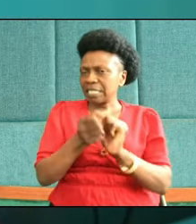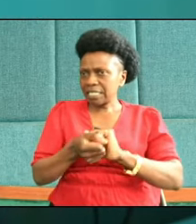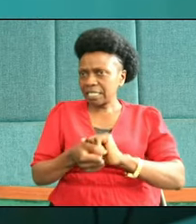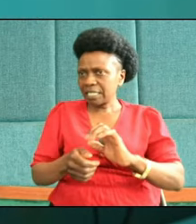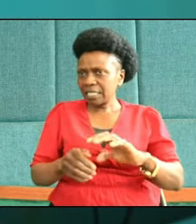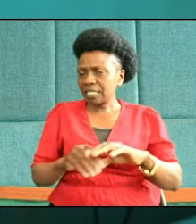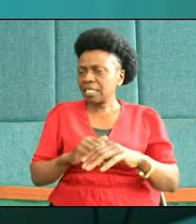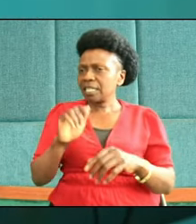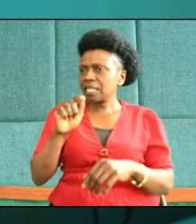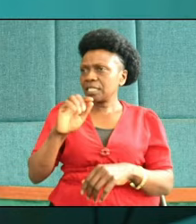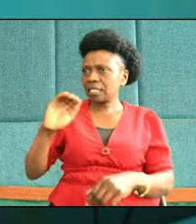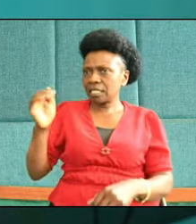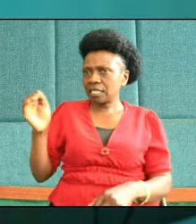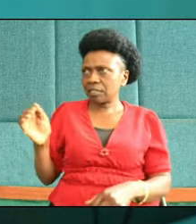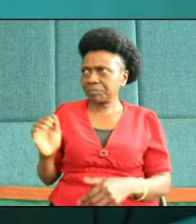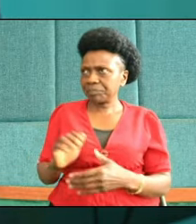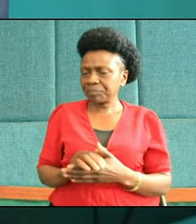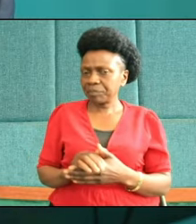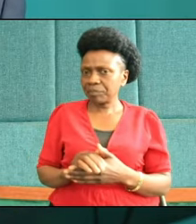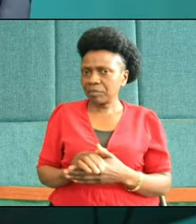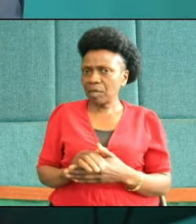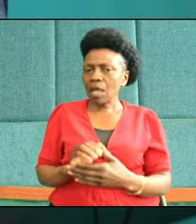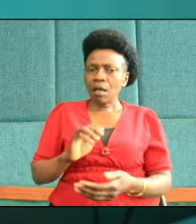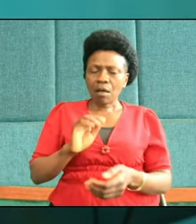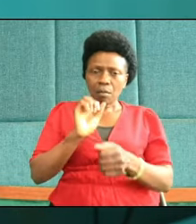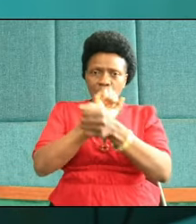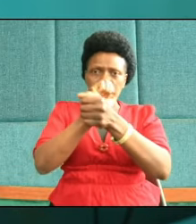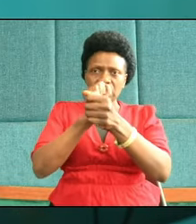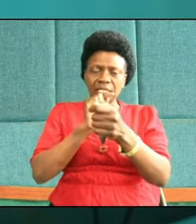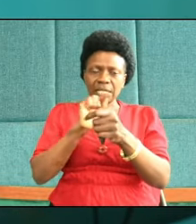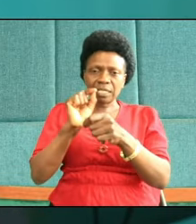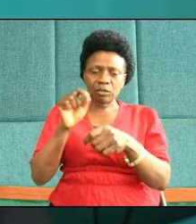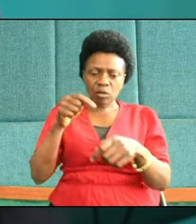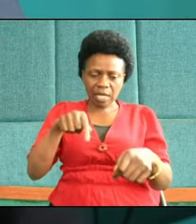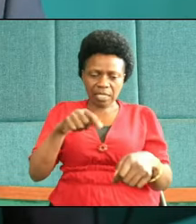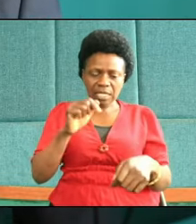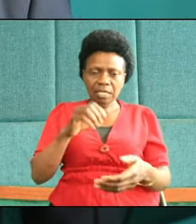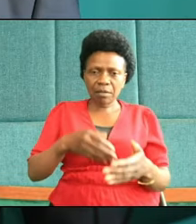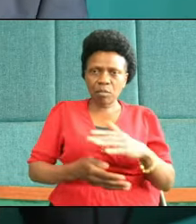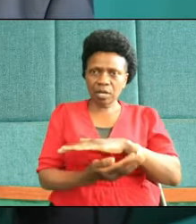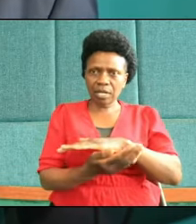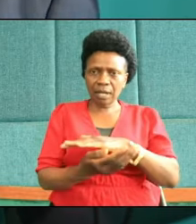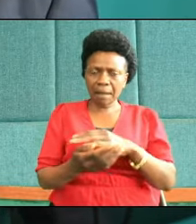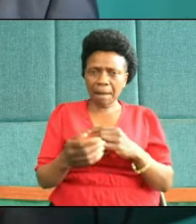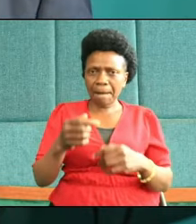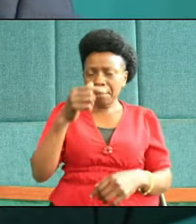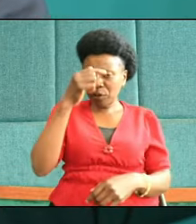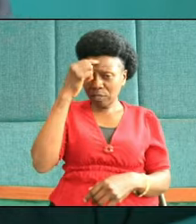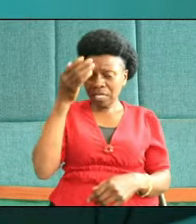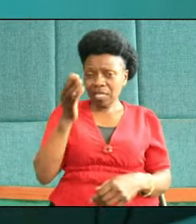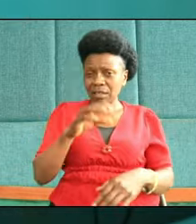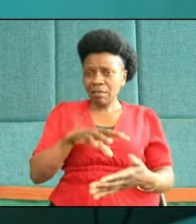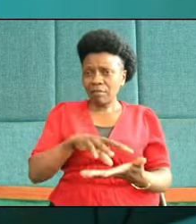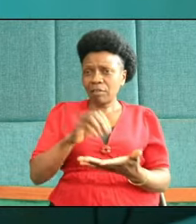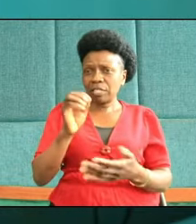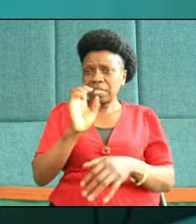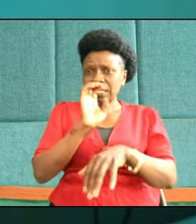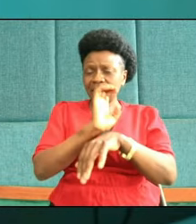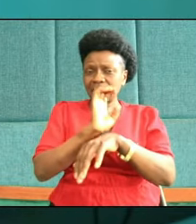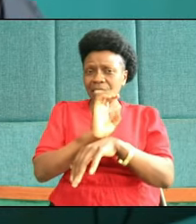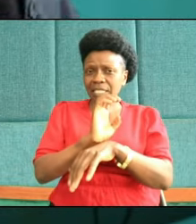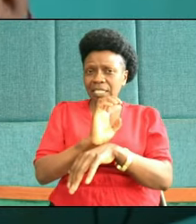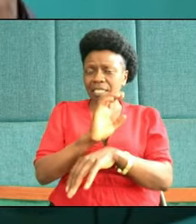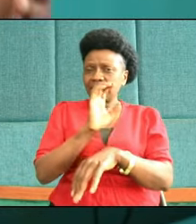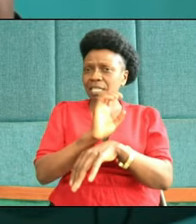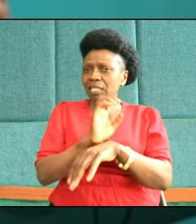founded, where Paul is writing to us this morning, it was founded, the church in Corinth was founded